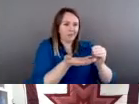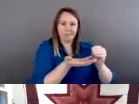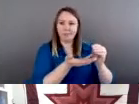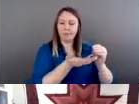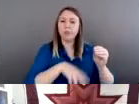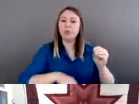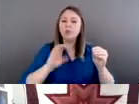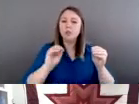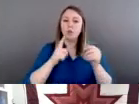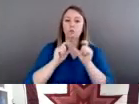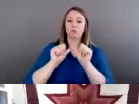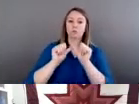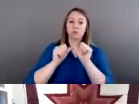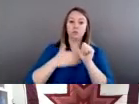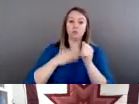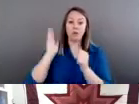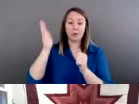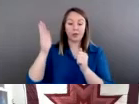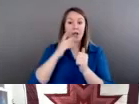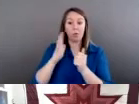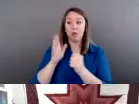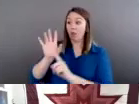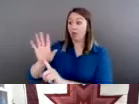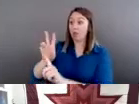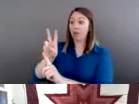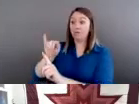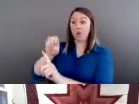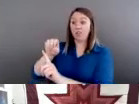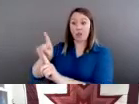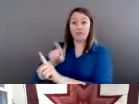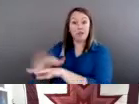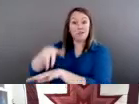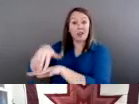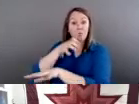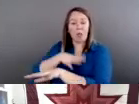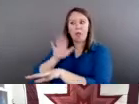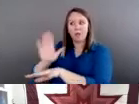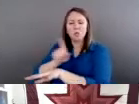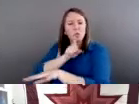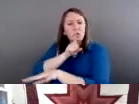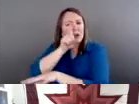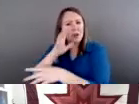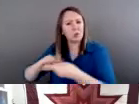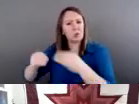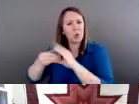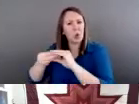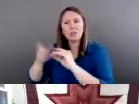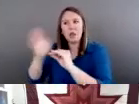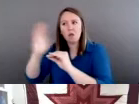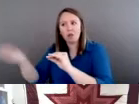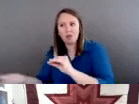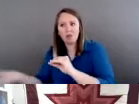very real native women who really are not statistics. We're human beings. And